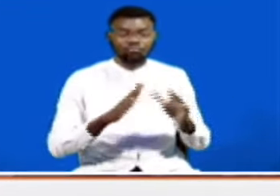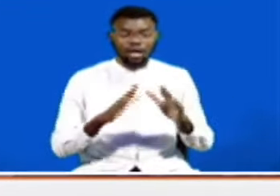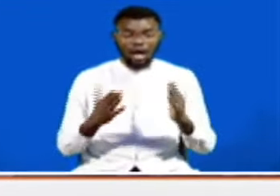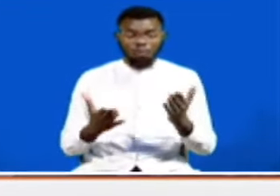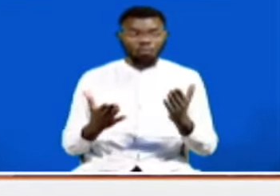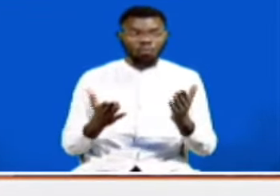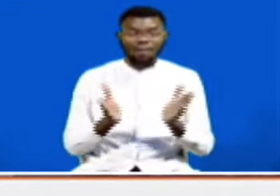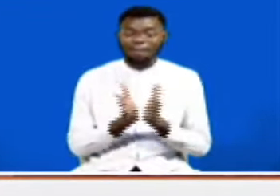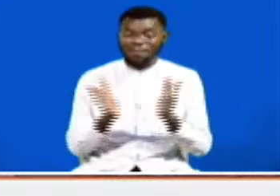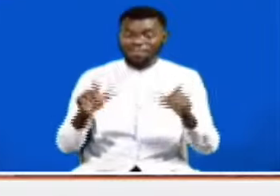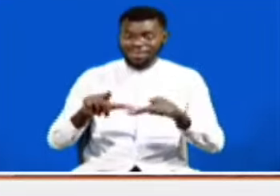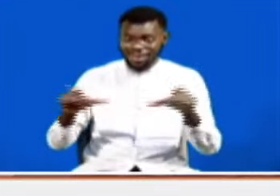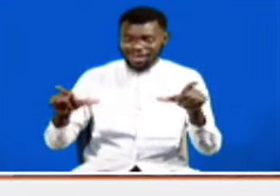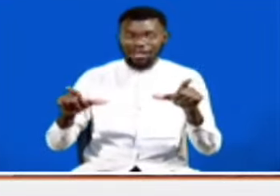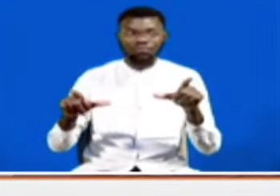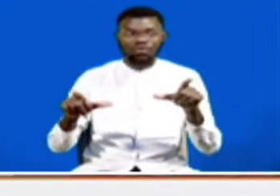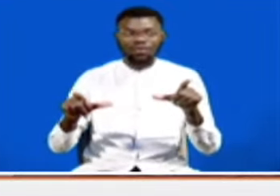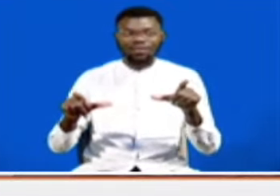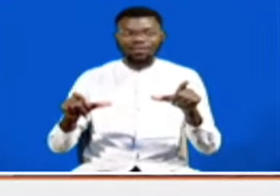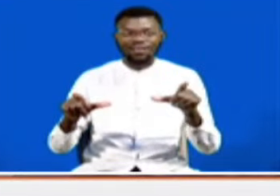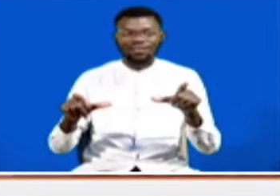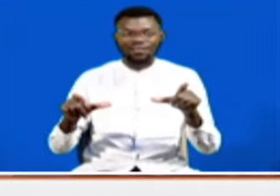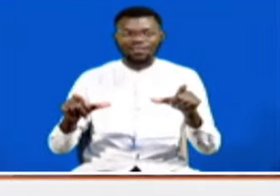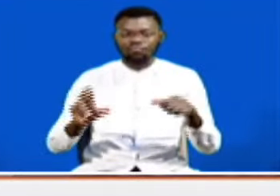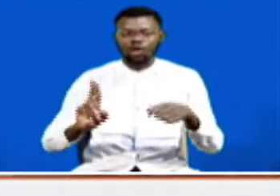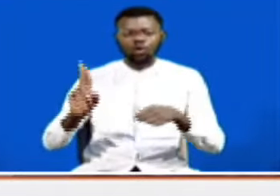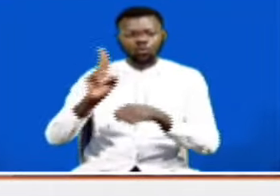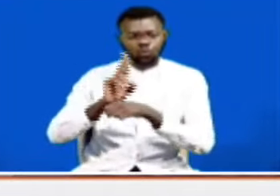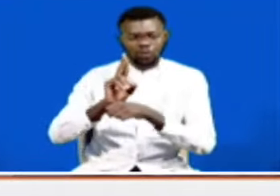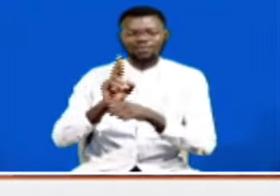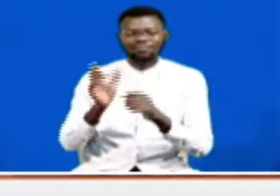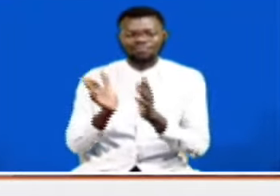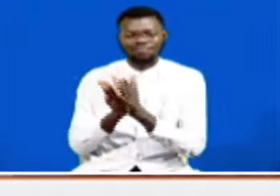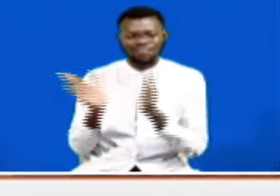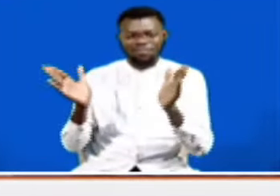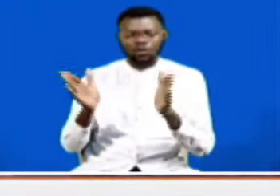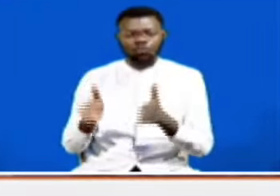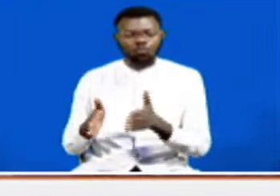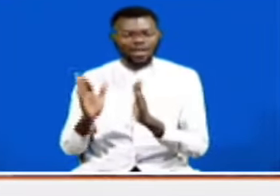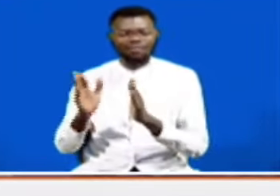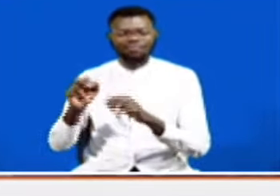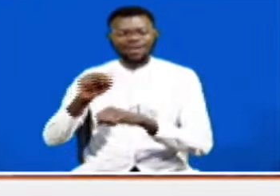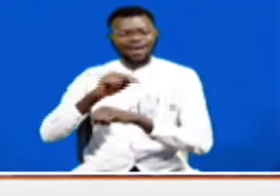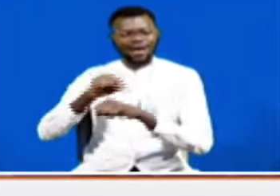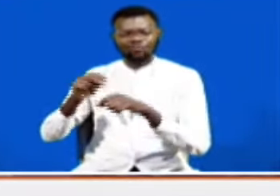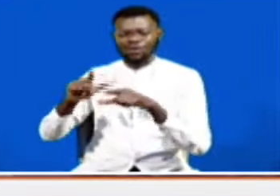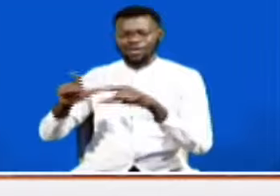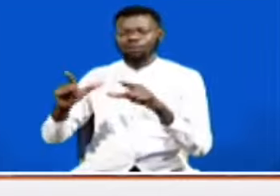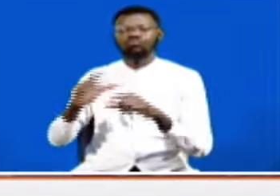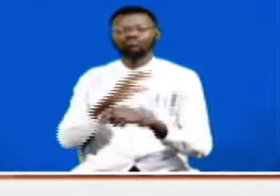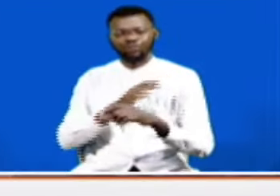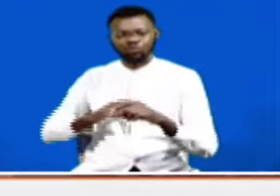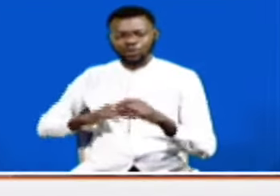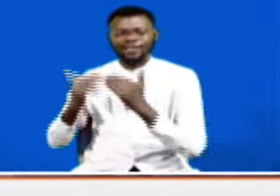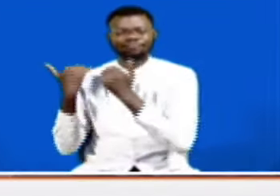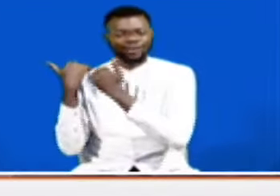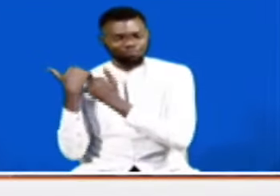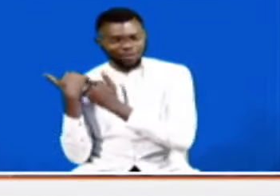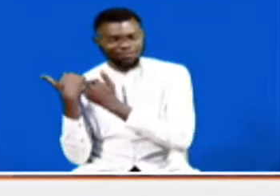only be taken for public purposes through the National Land Commission, but yet you are now taking it